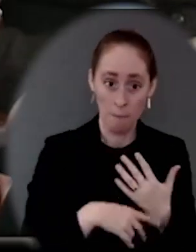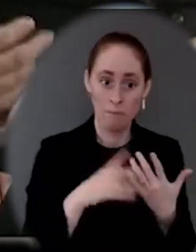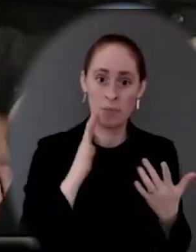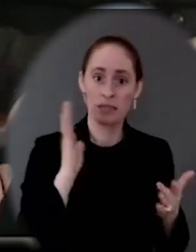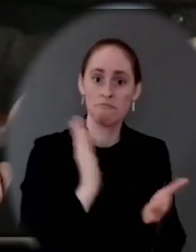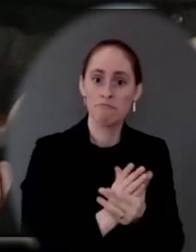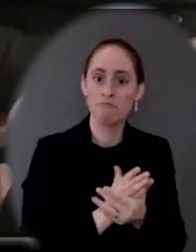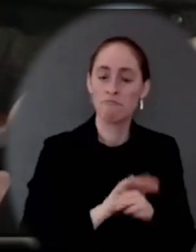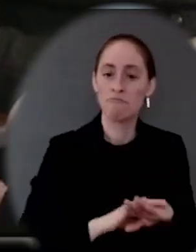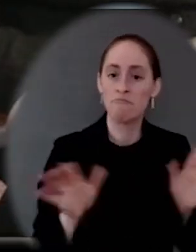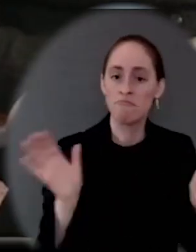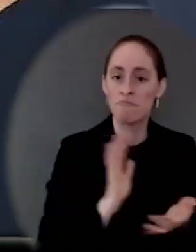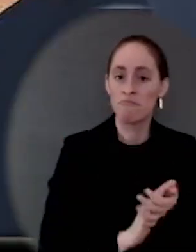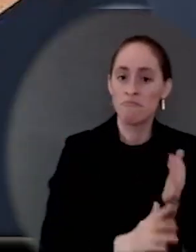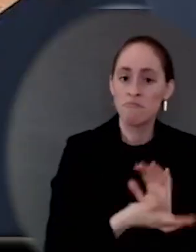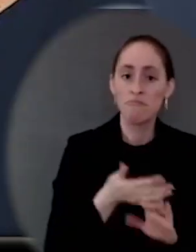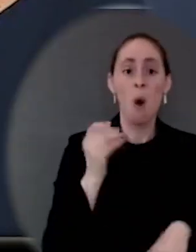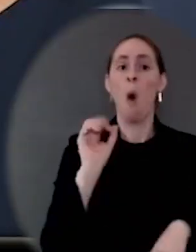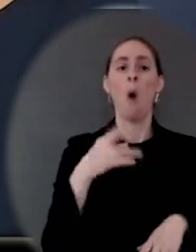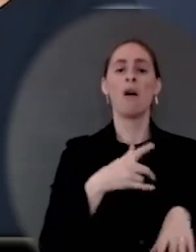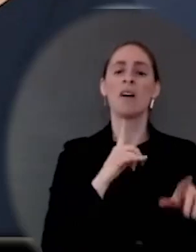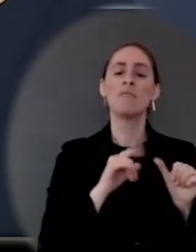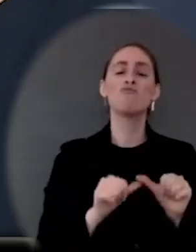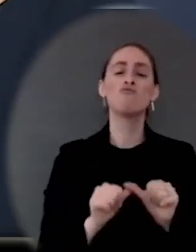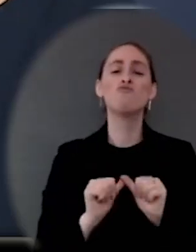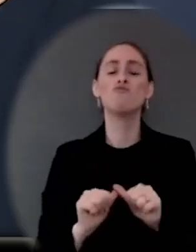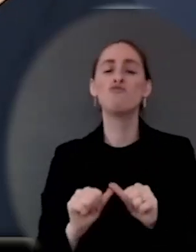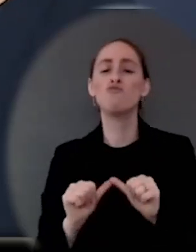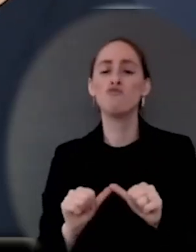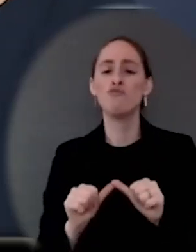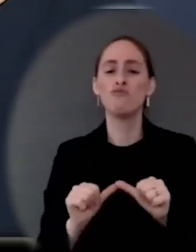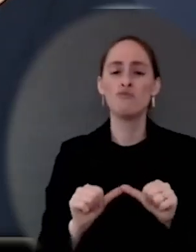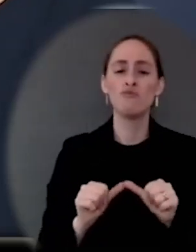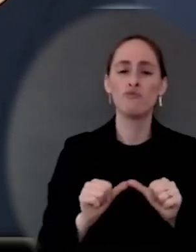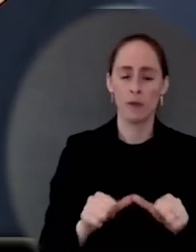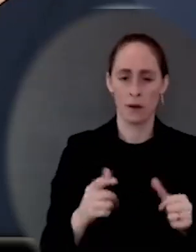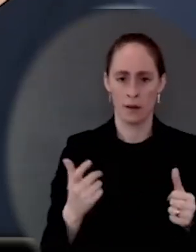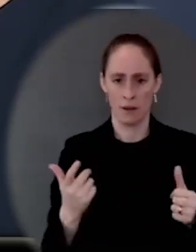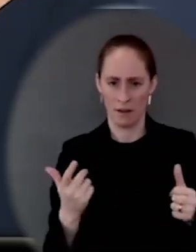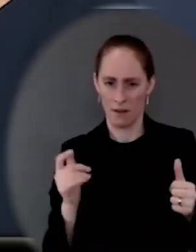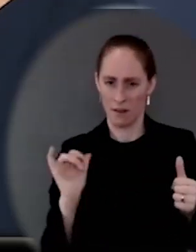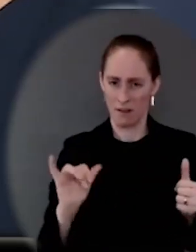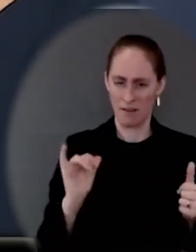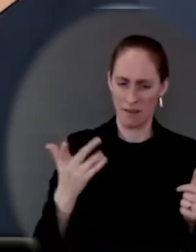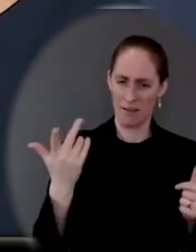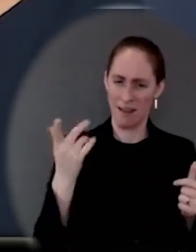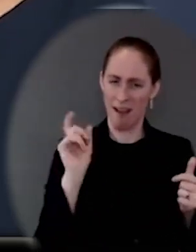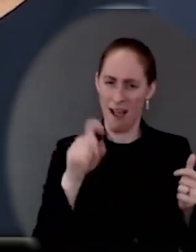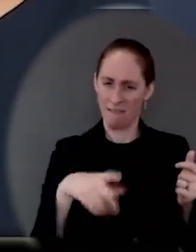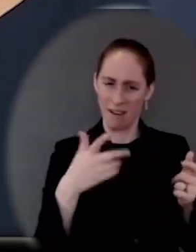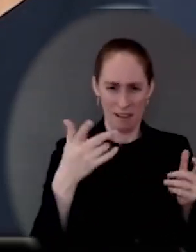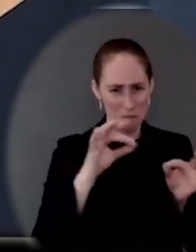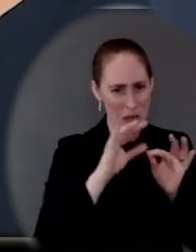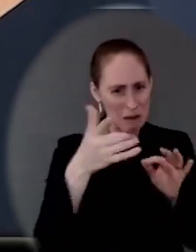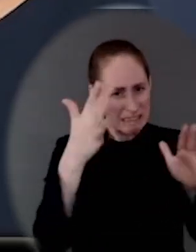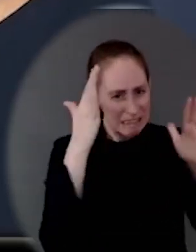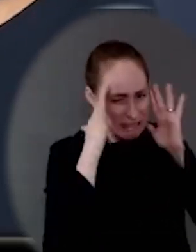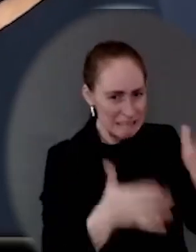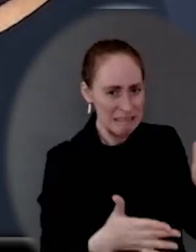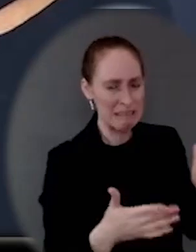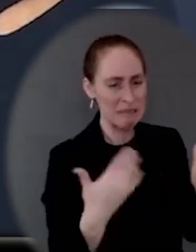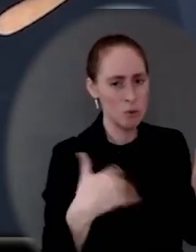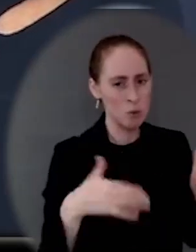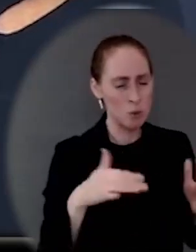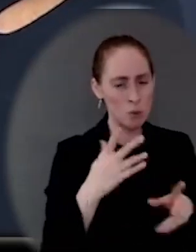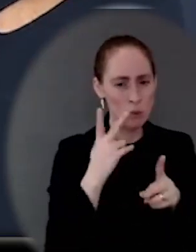What does the White House say to that? Ms. Well, to quote of all people, Norm Ornstein at the American Enterprise Institute, who put this quite well,